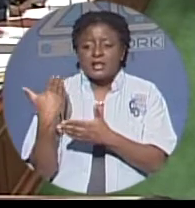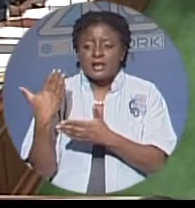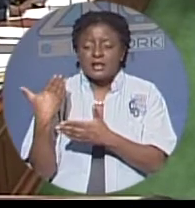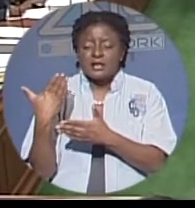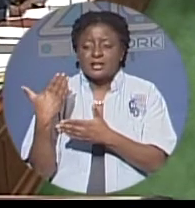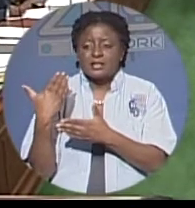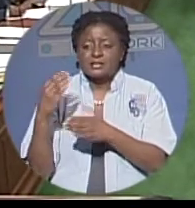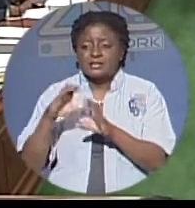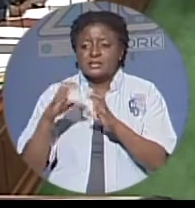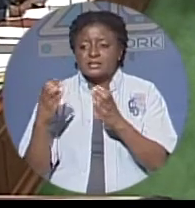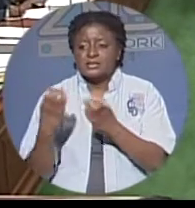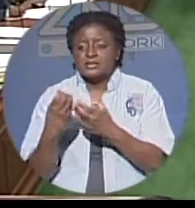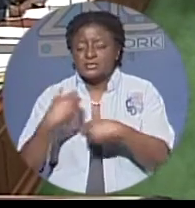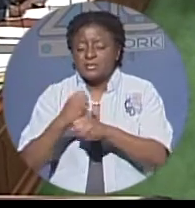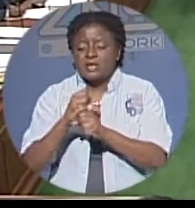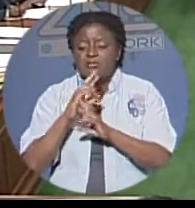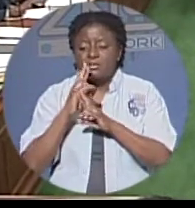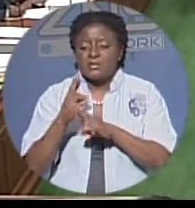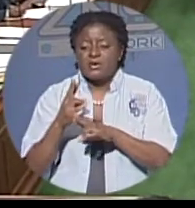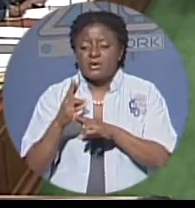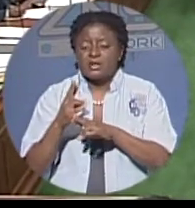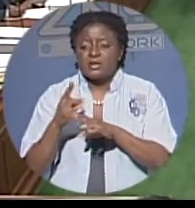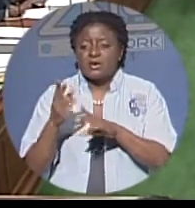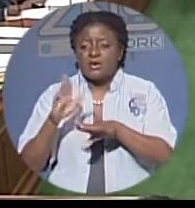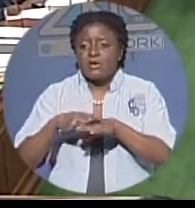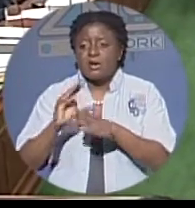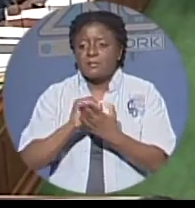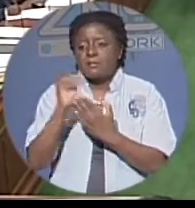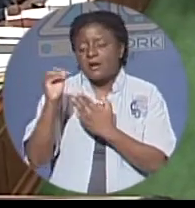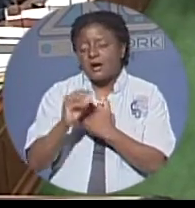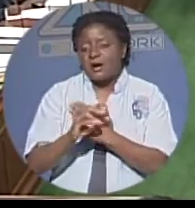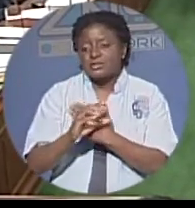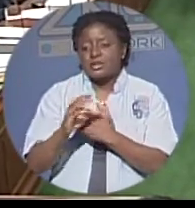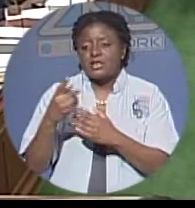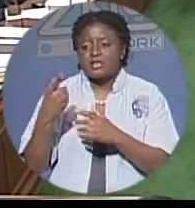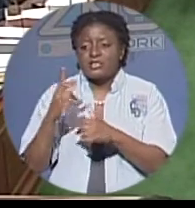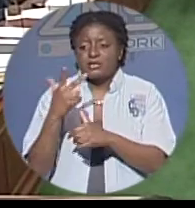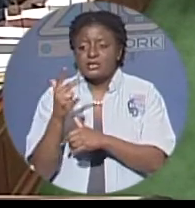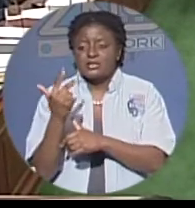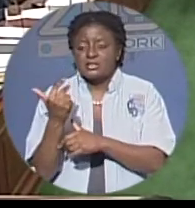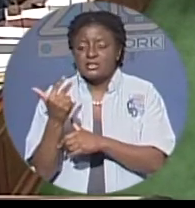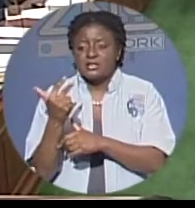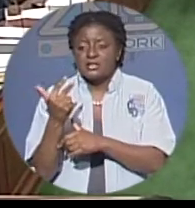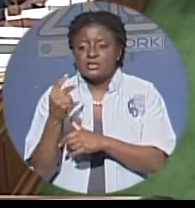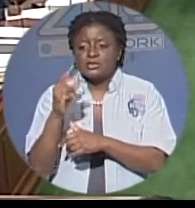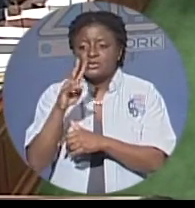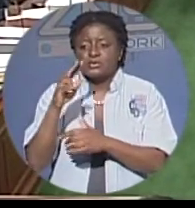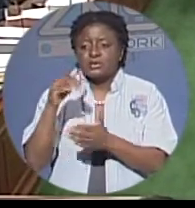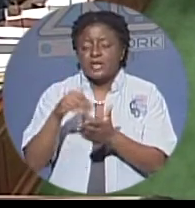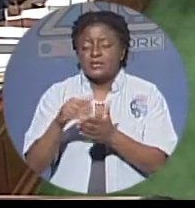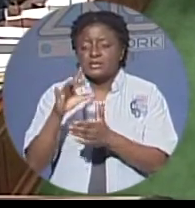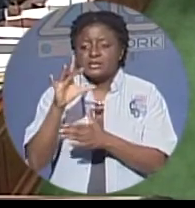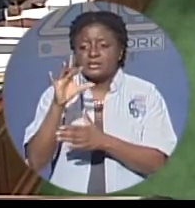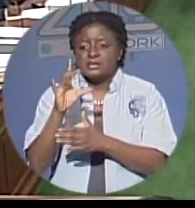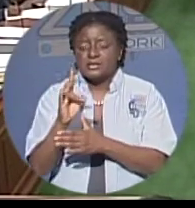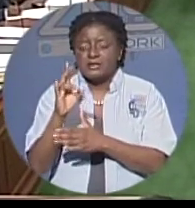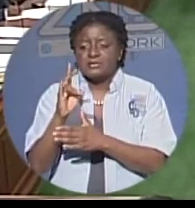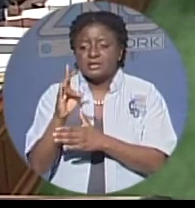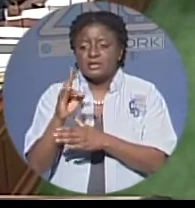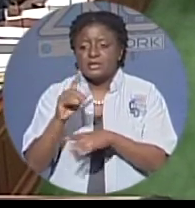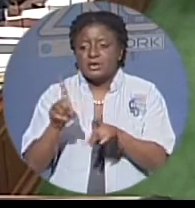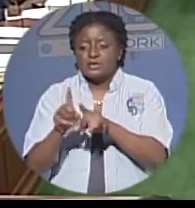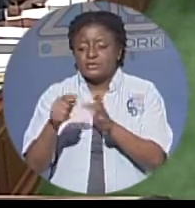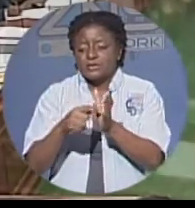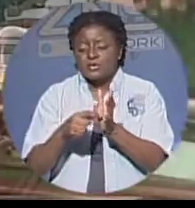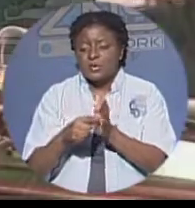report to the governor general on march 13 2007 he added that the commission is also mandated to be guided by the general